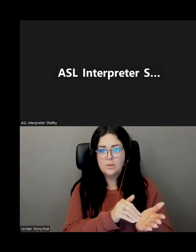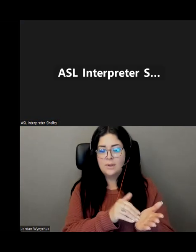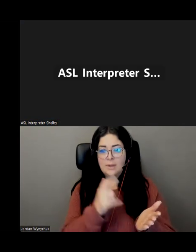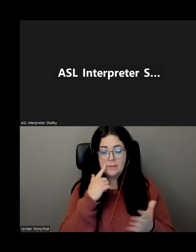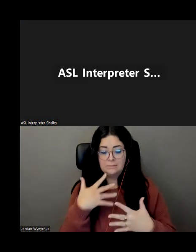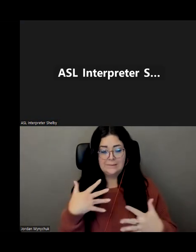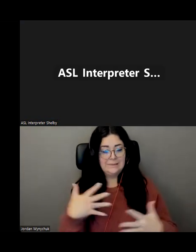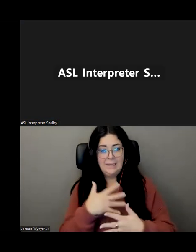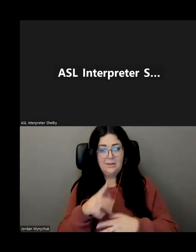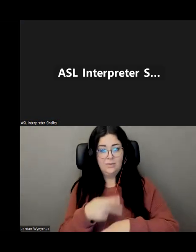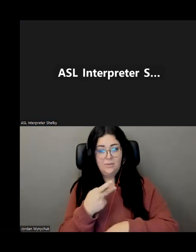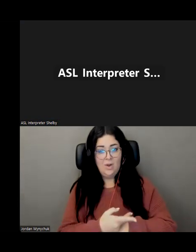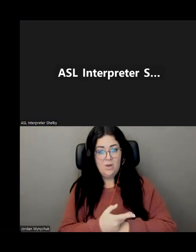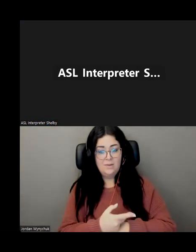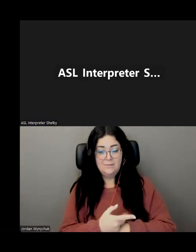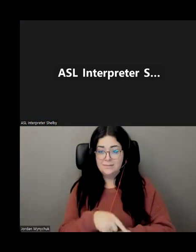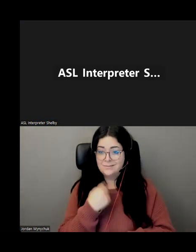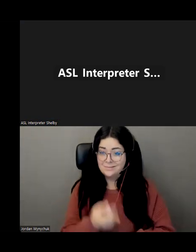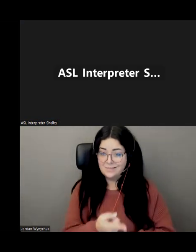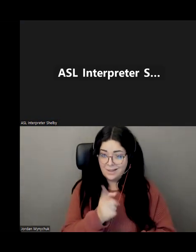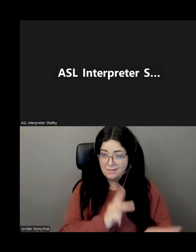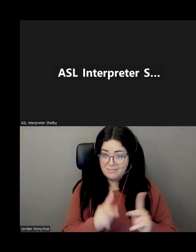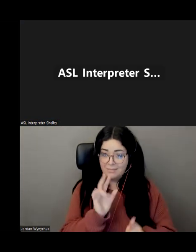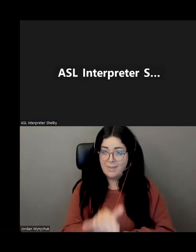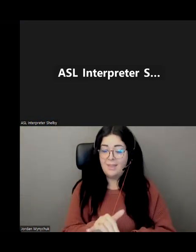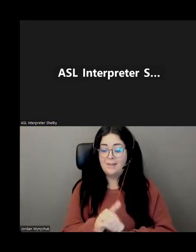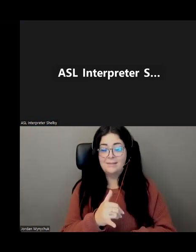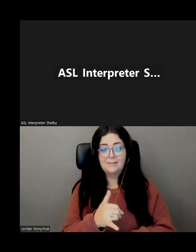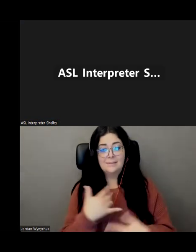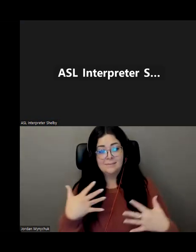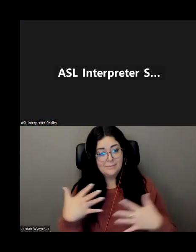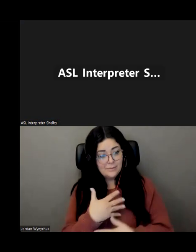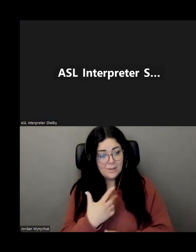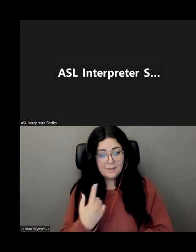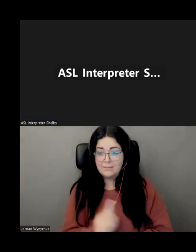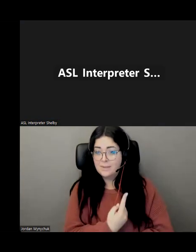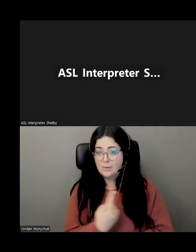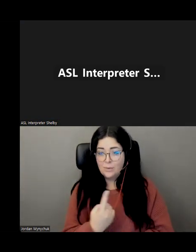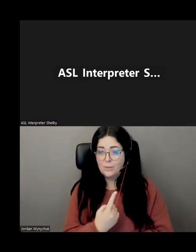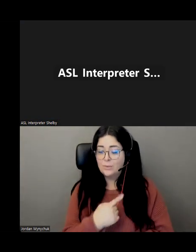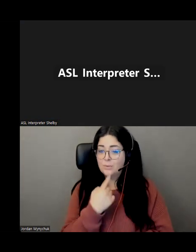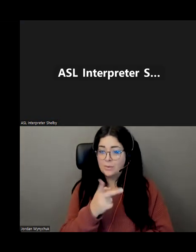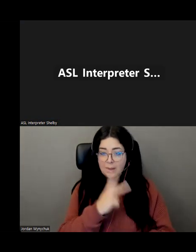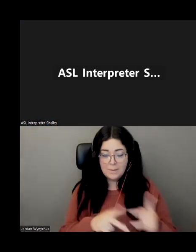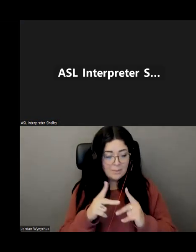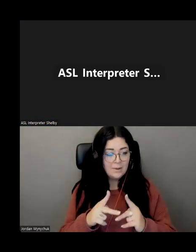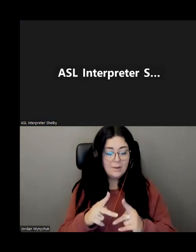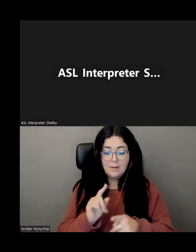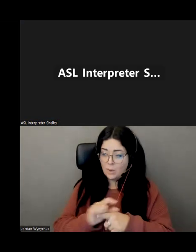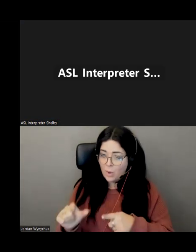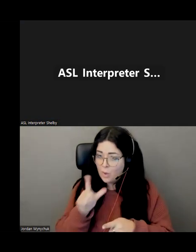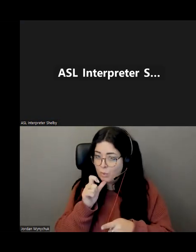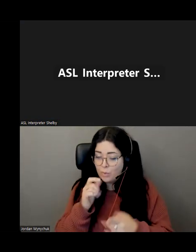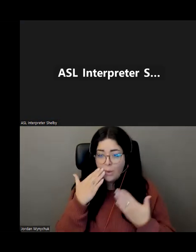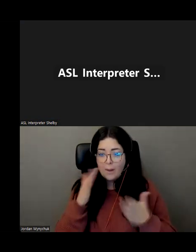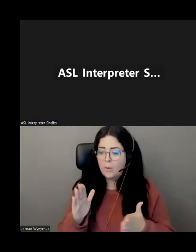you're of falling afraid of you know being alone and if something happens you don't have anybody to reach out to or you don't know